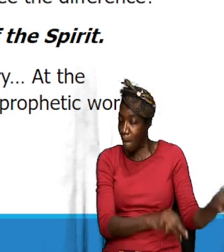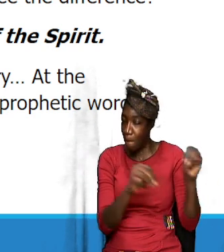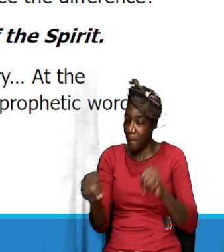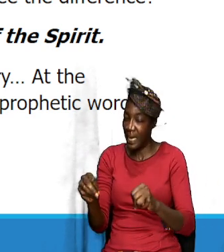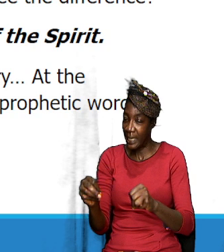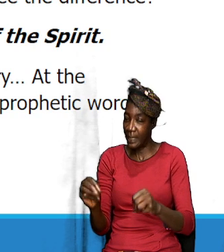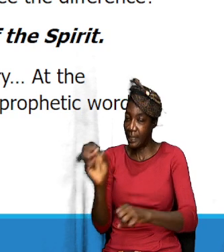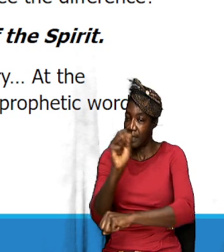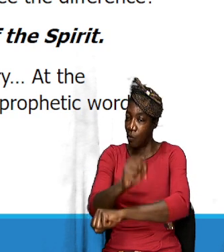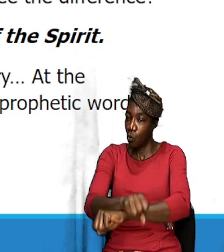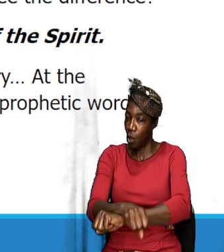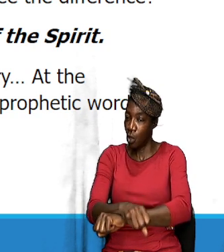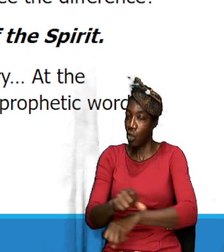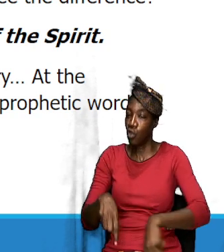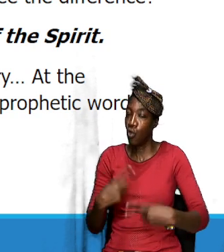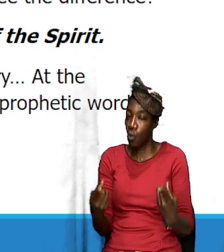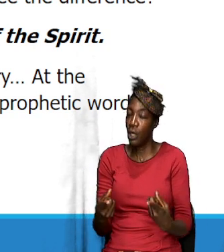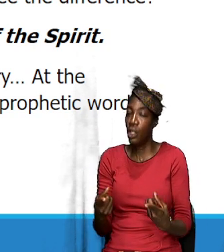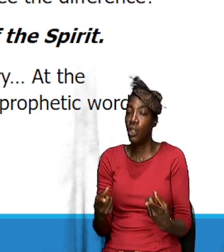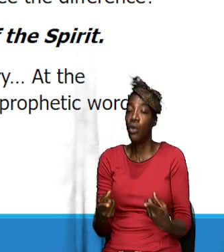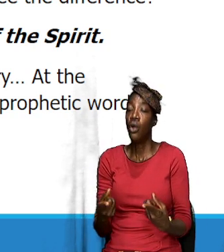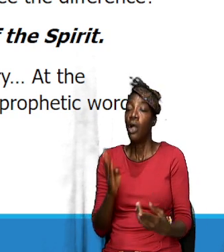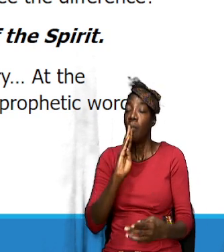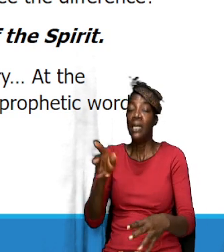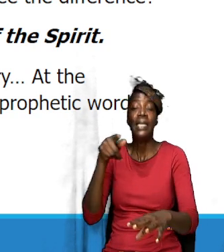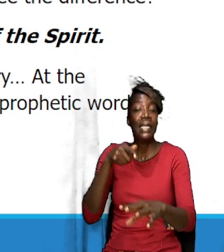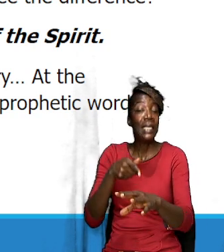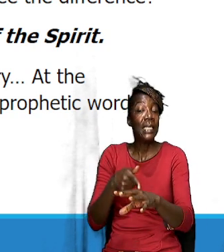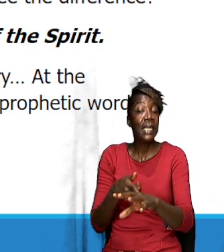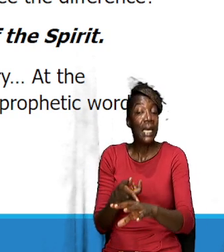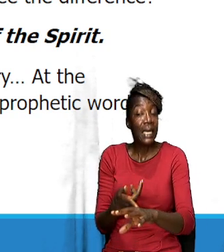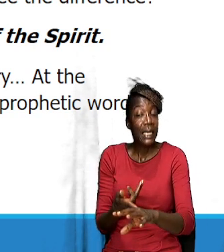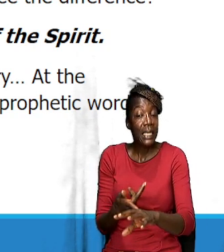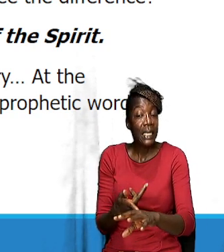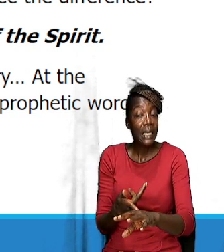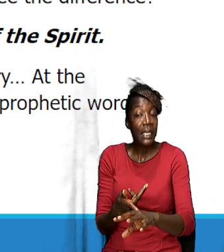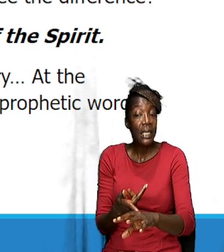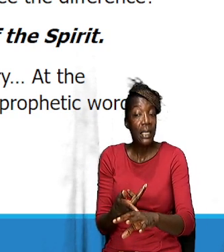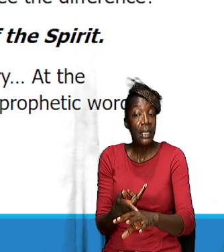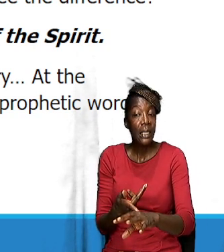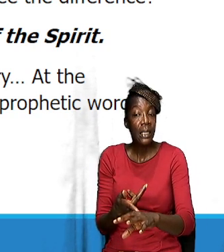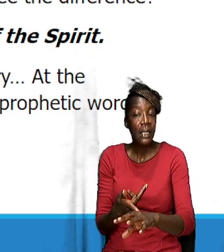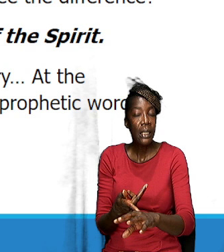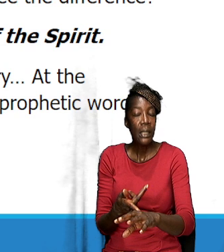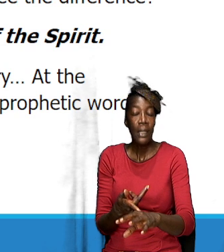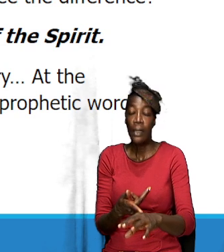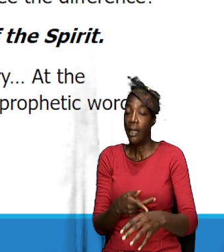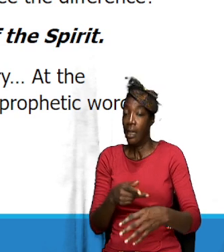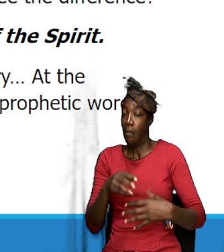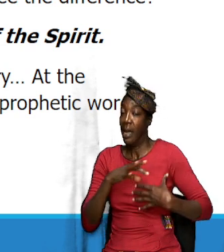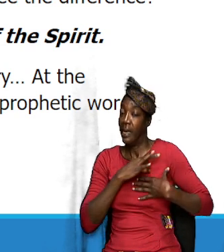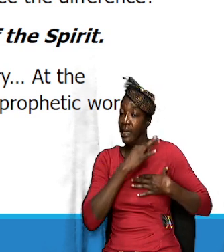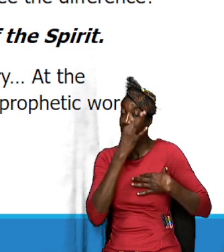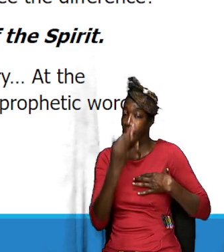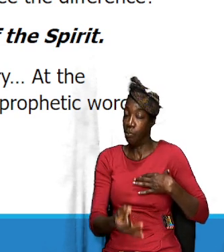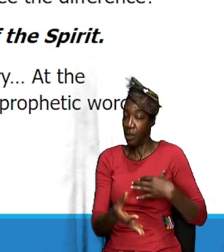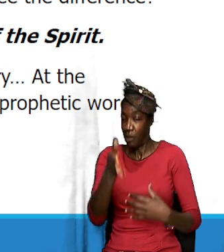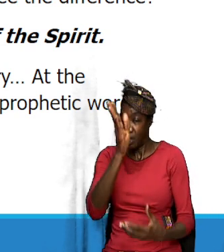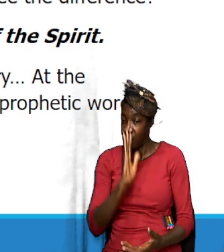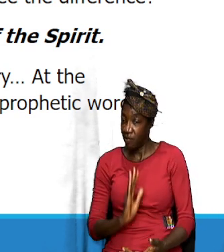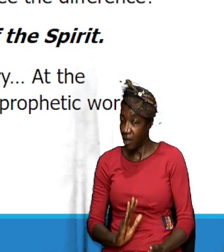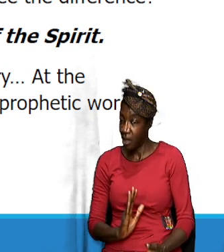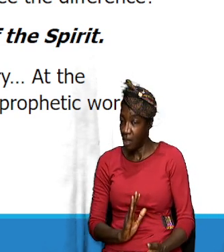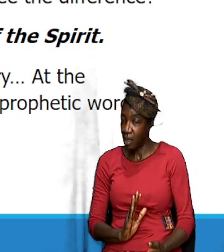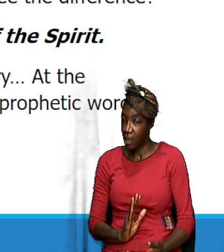that was going to be initiated by the, you know, by the Spirit of God. And so,